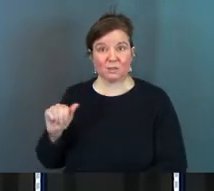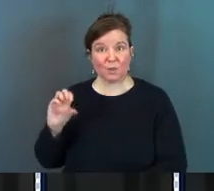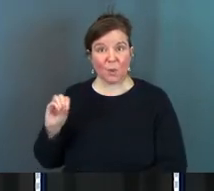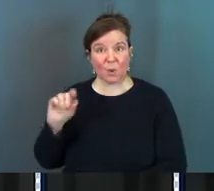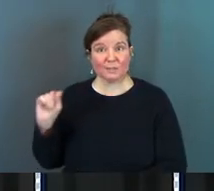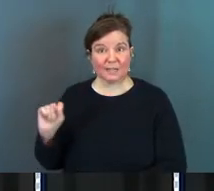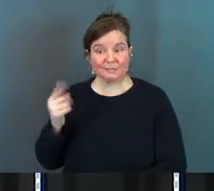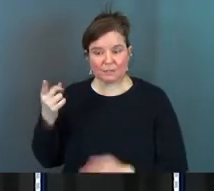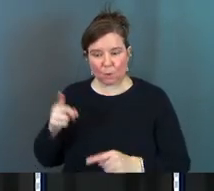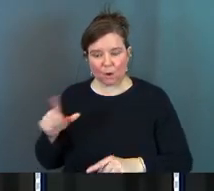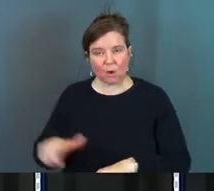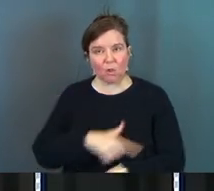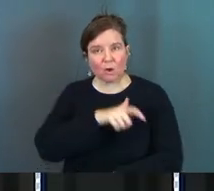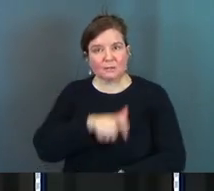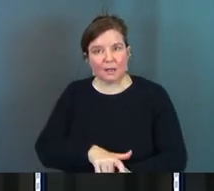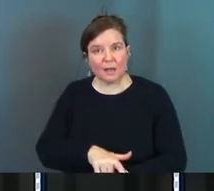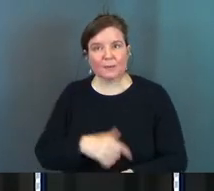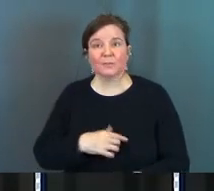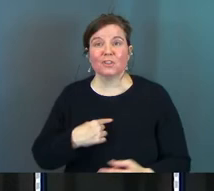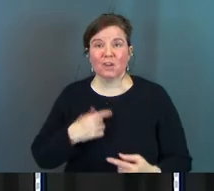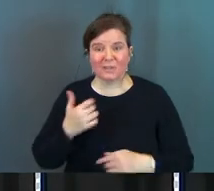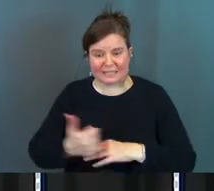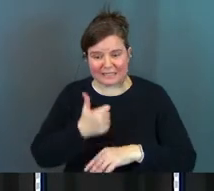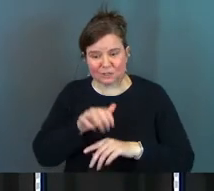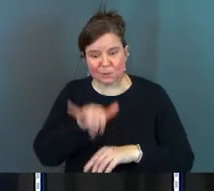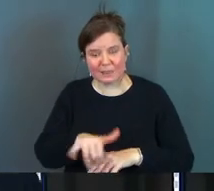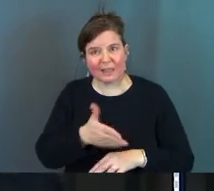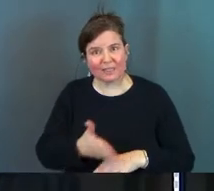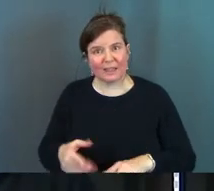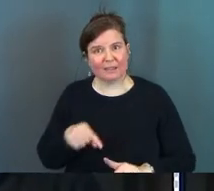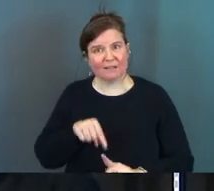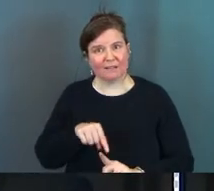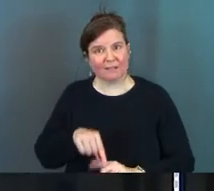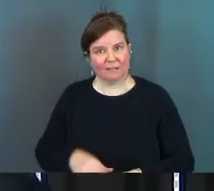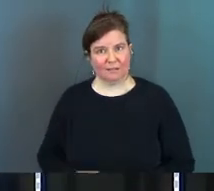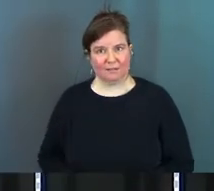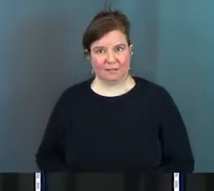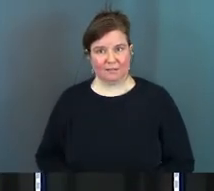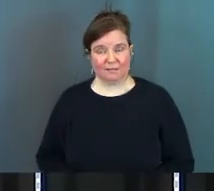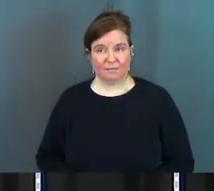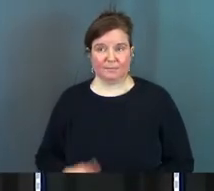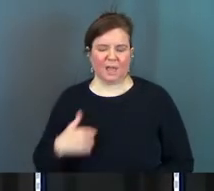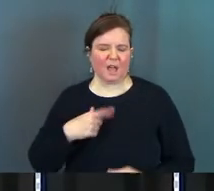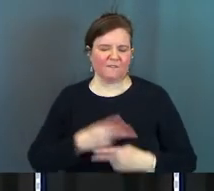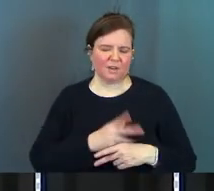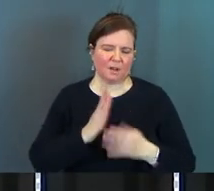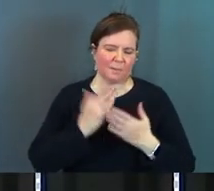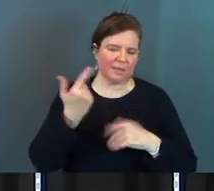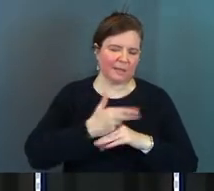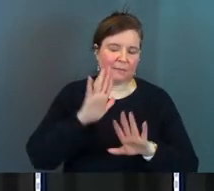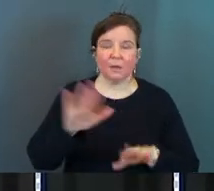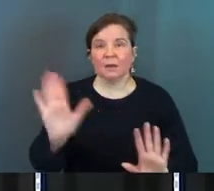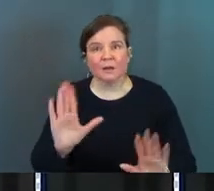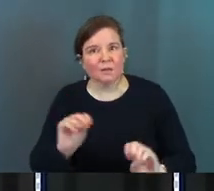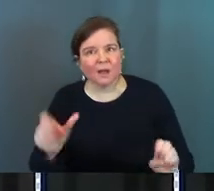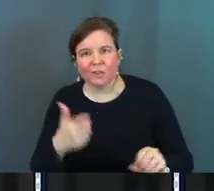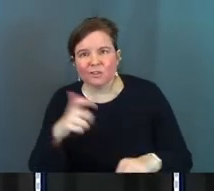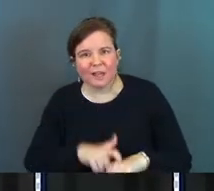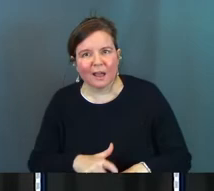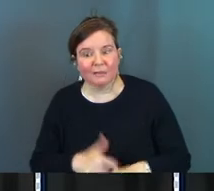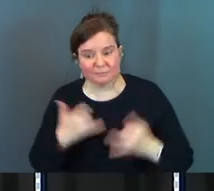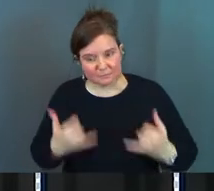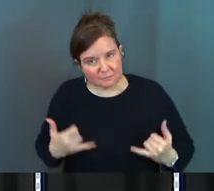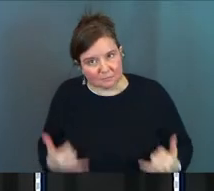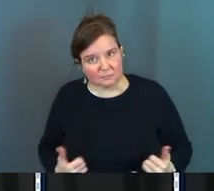Testament it's been going on a long time there's danger with that thing I'll figure this out some other time there isn't any other